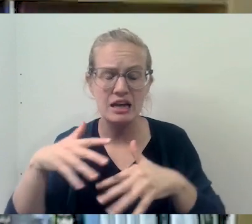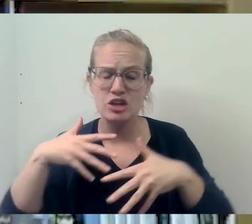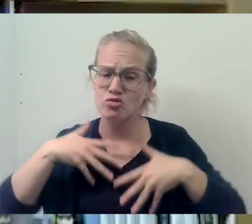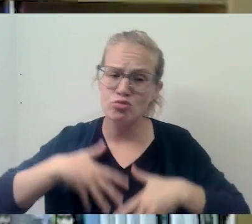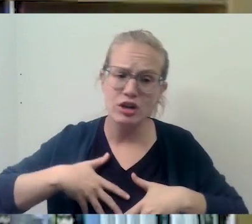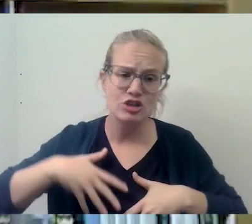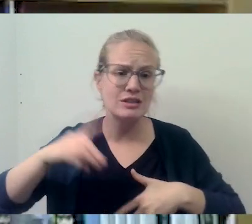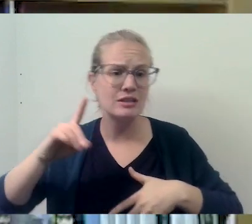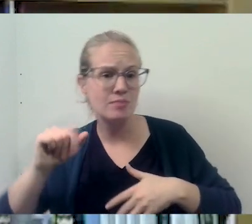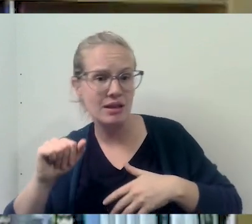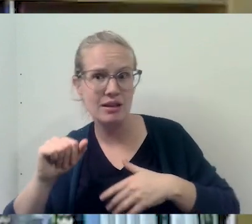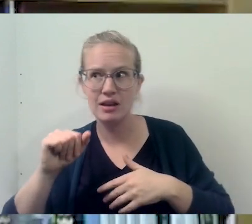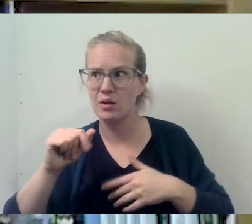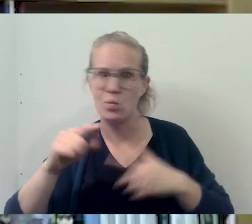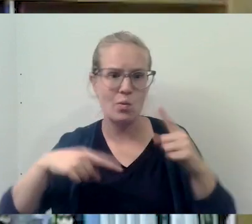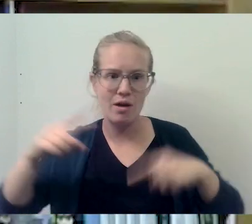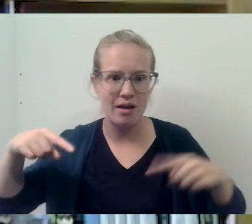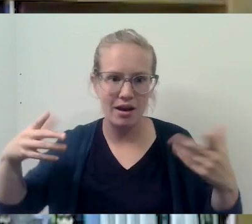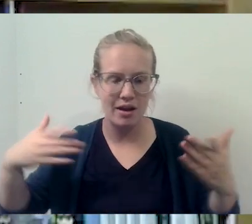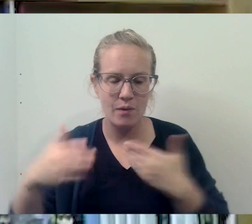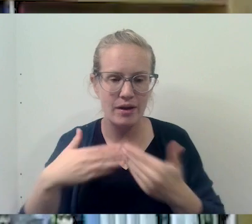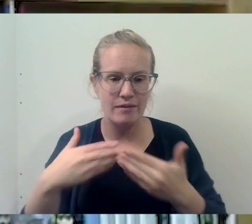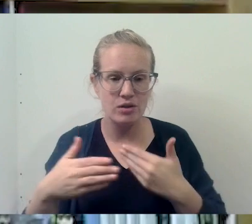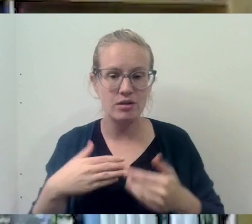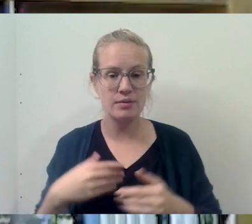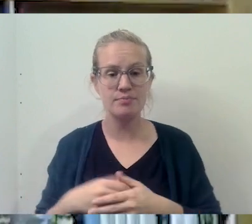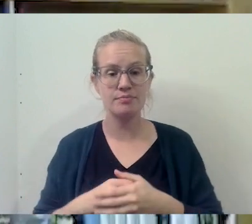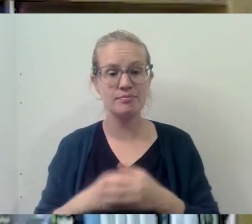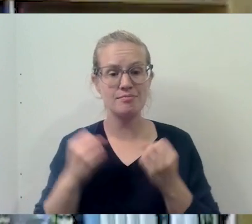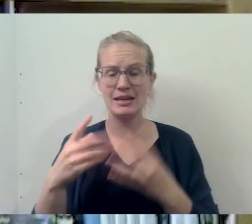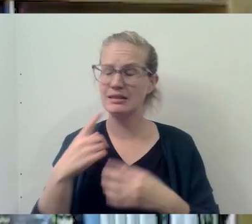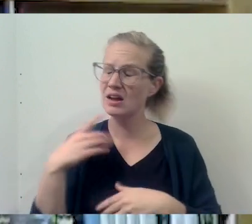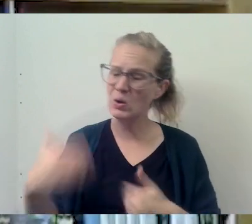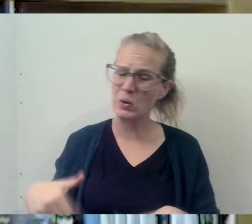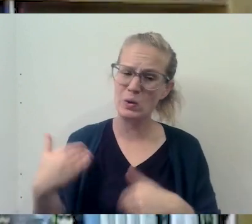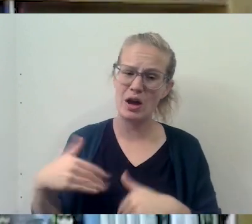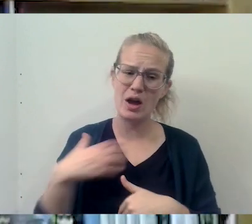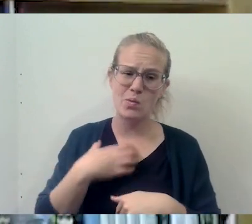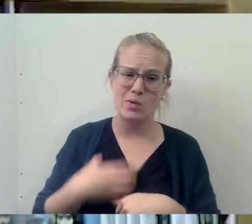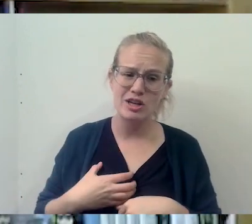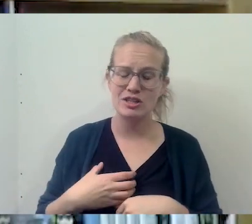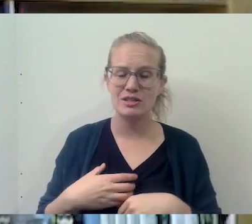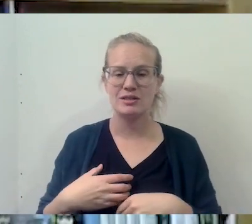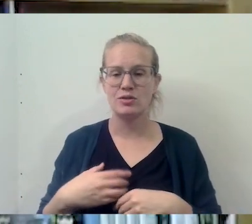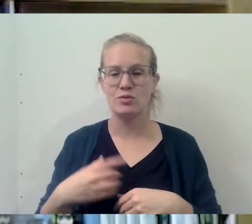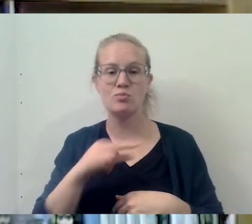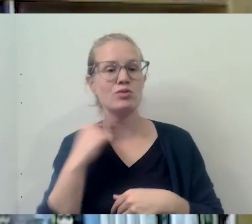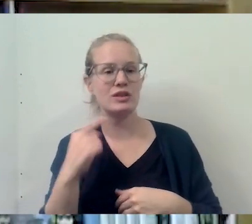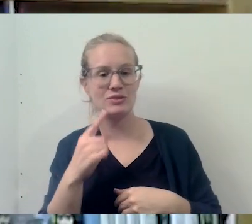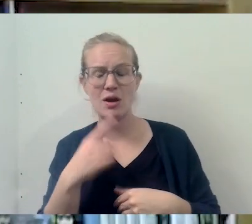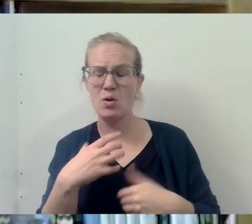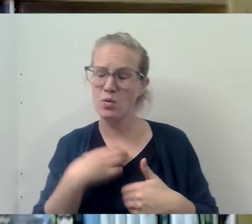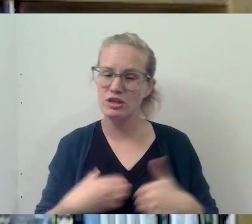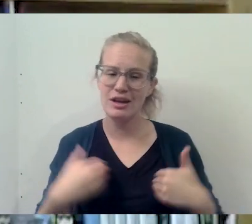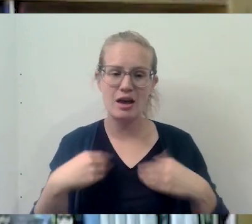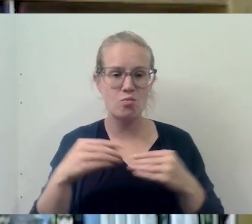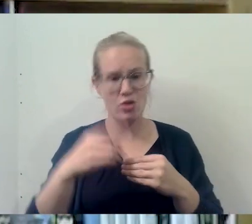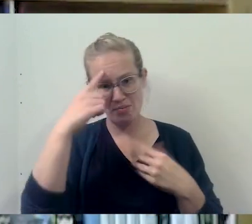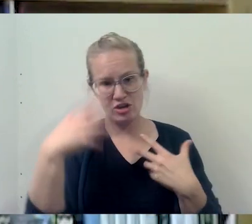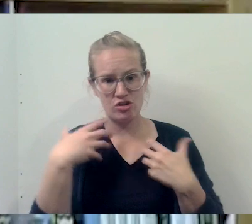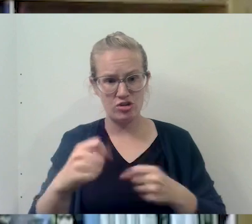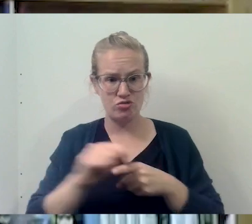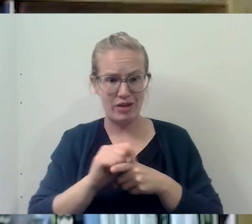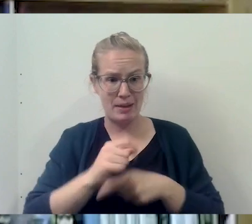depression, disability, whatever it is. And, and so many will say, geez, you know, I, I wish I had more mental health training